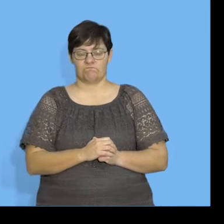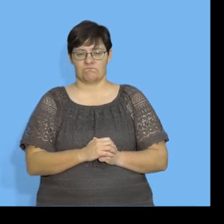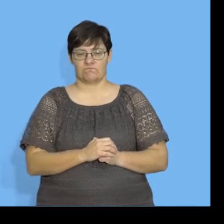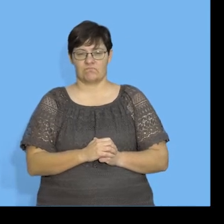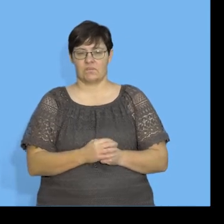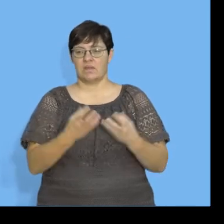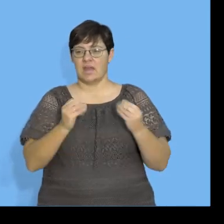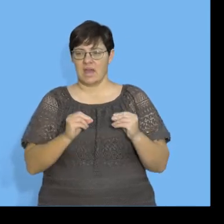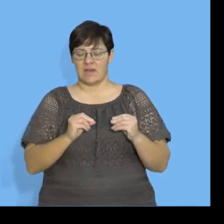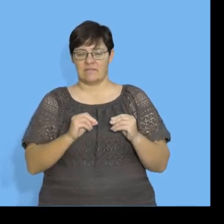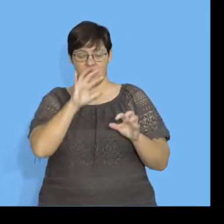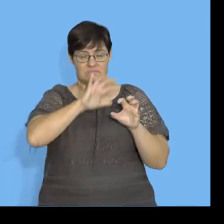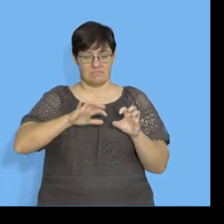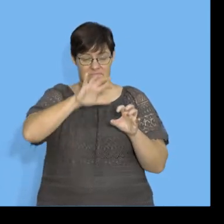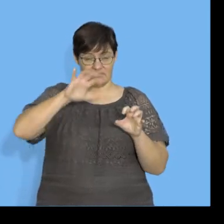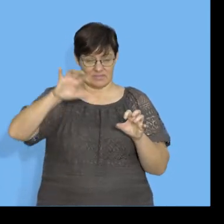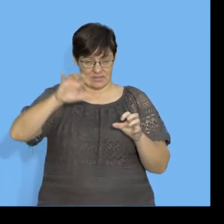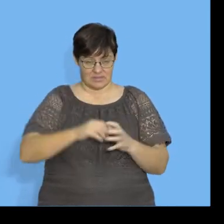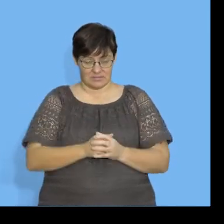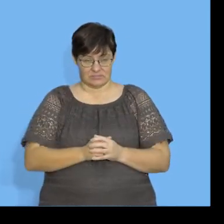We have our scatter plot given here.